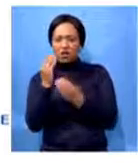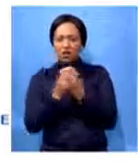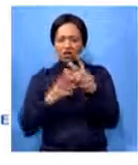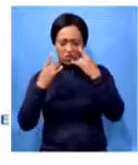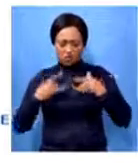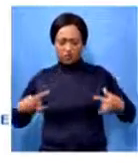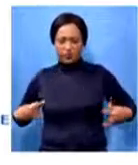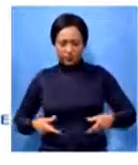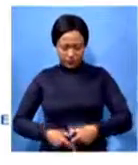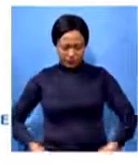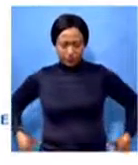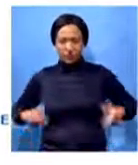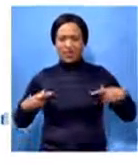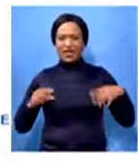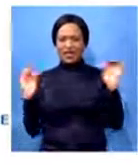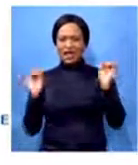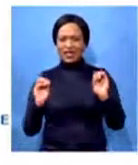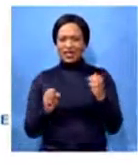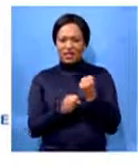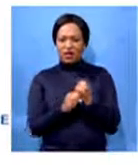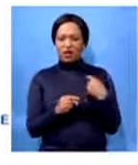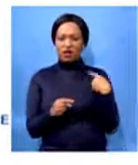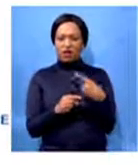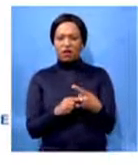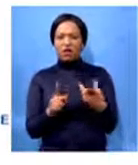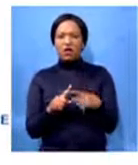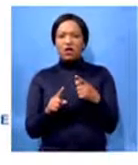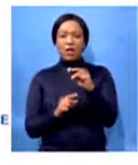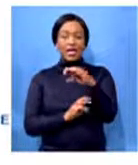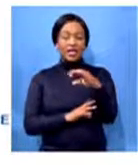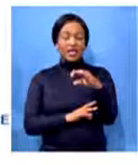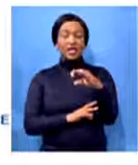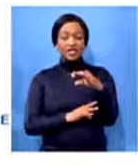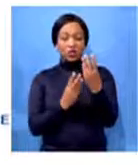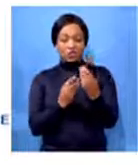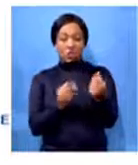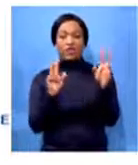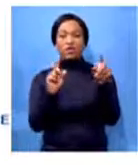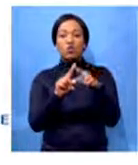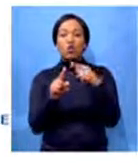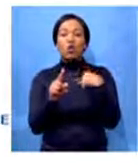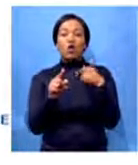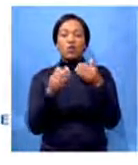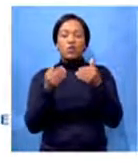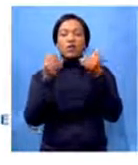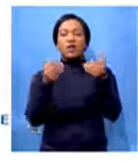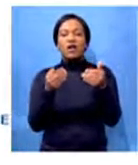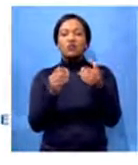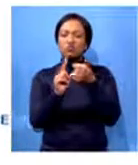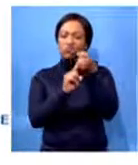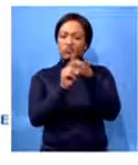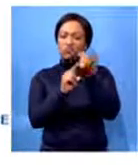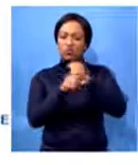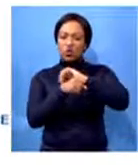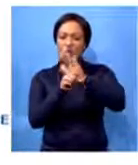neglect and reluctant to resolve this matter as people that are in the front line of fighting against coronavirus put